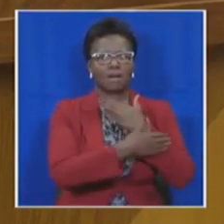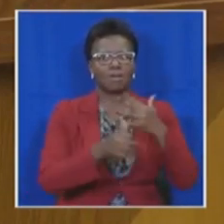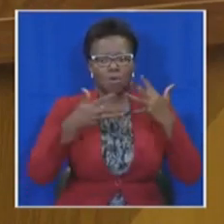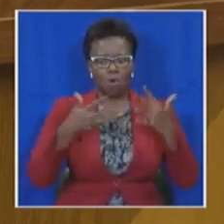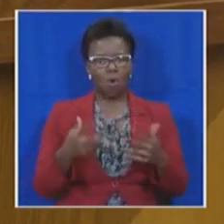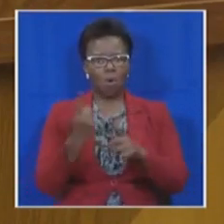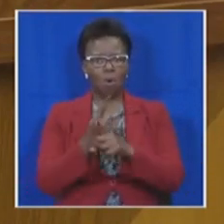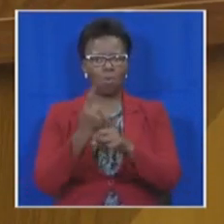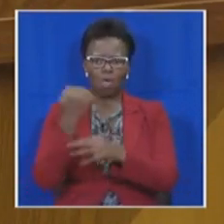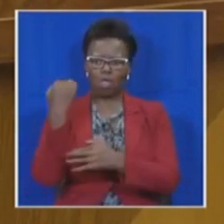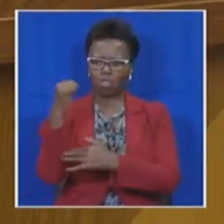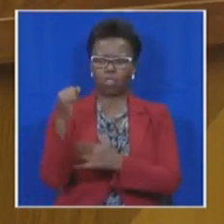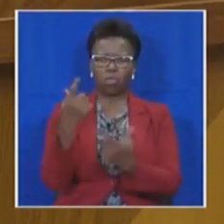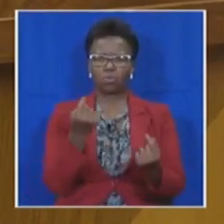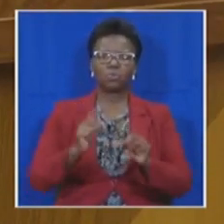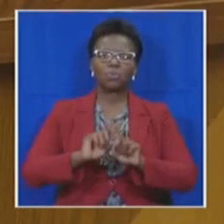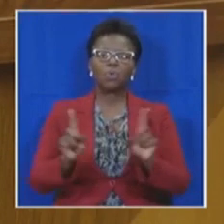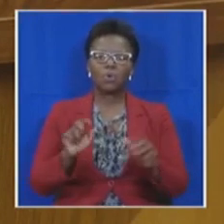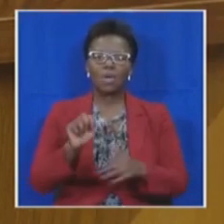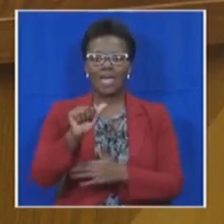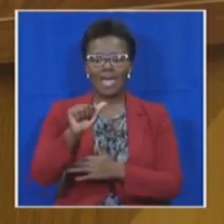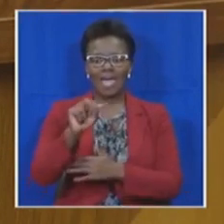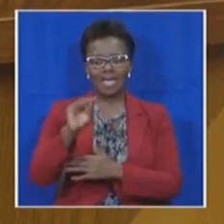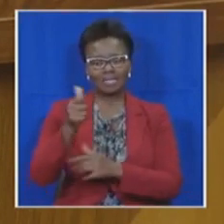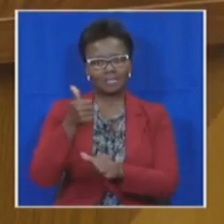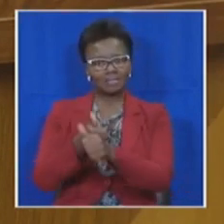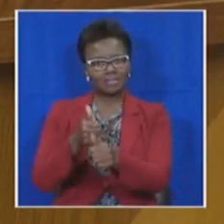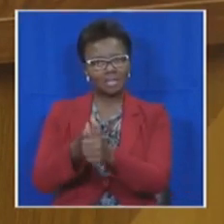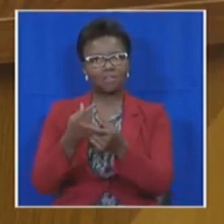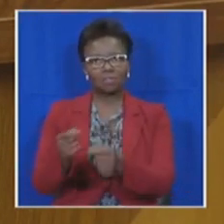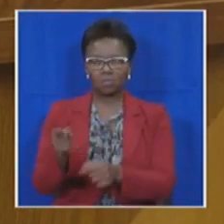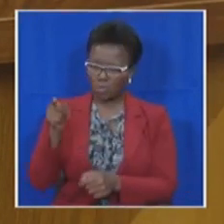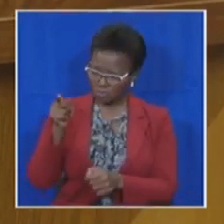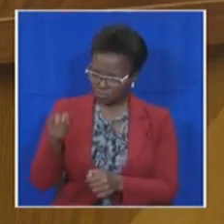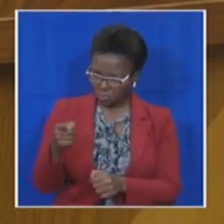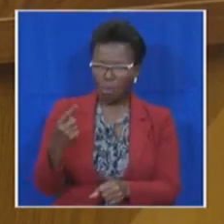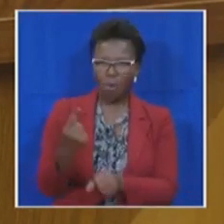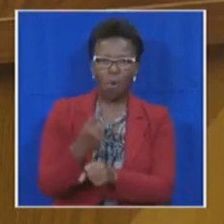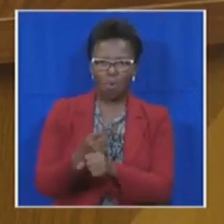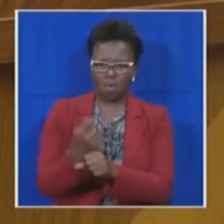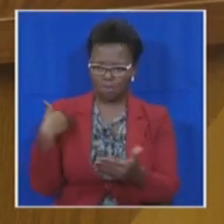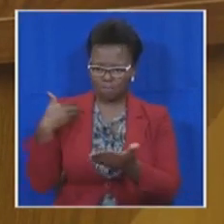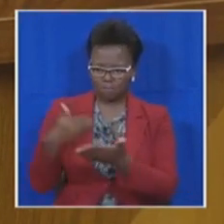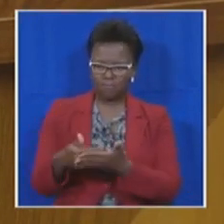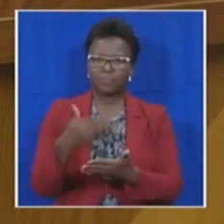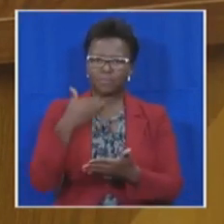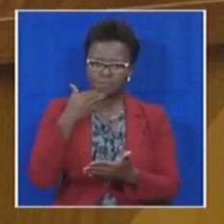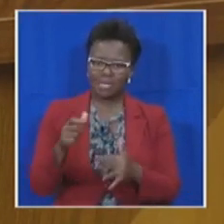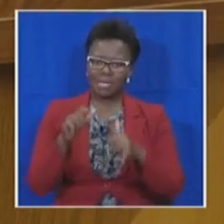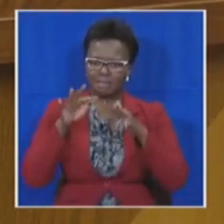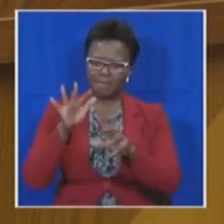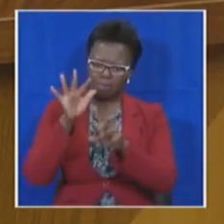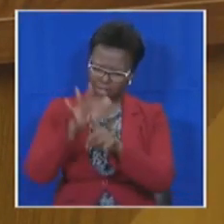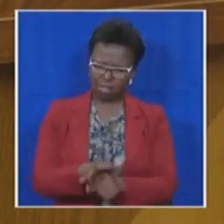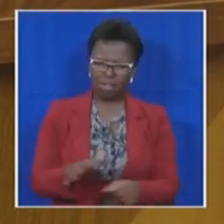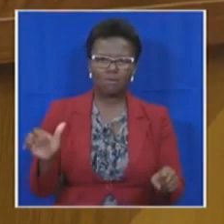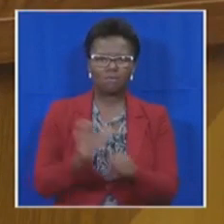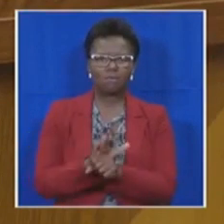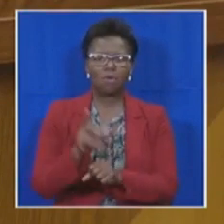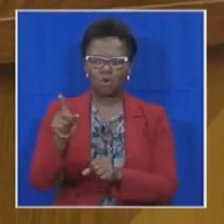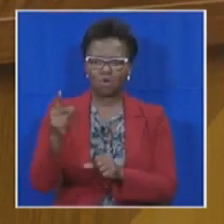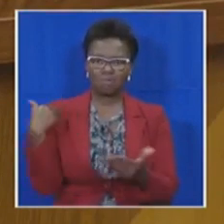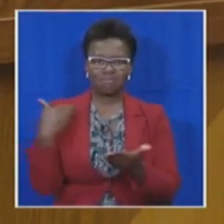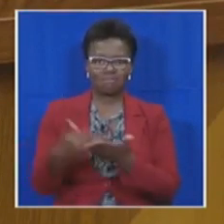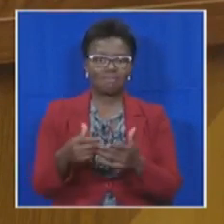-revolutionaries that do this. It is the ANC, it is you who continues to inflict assault on the dignity of our people through your